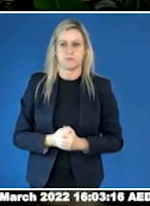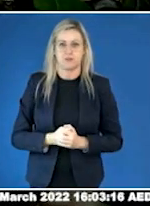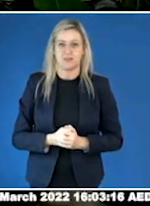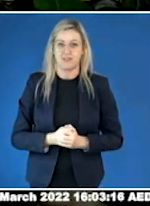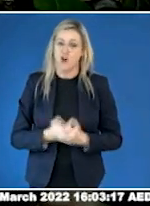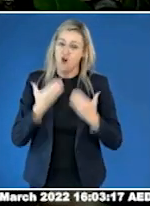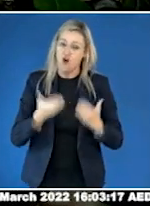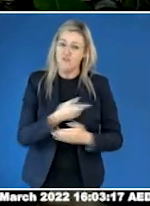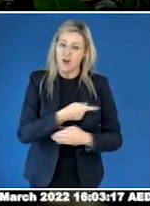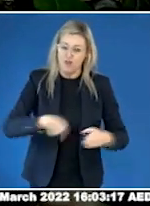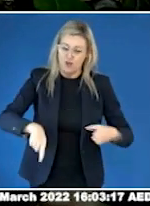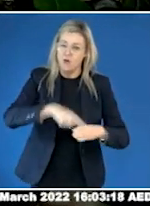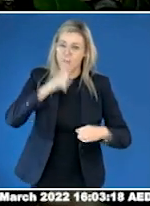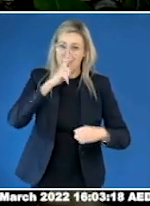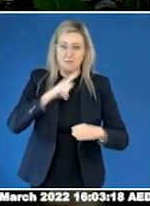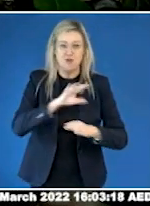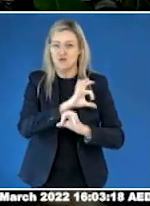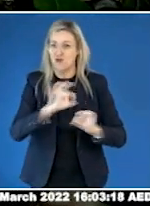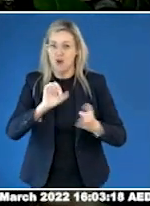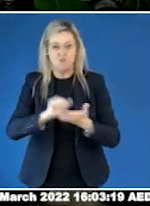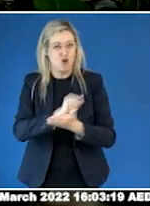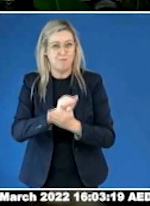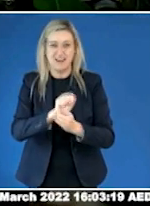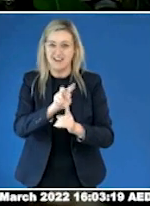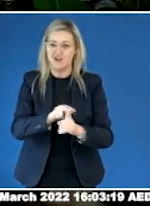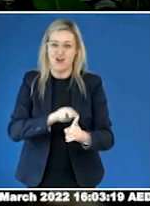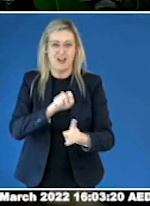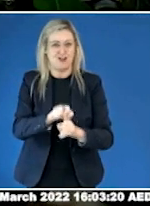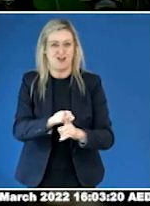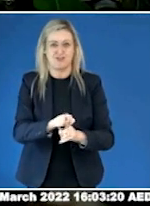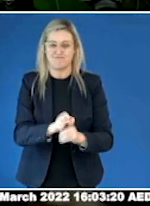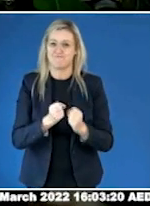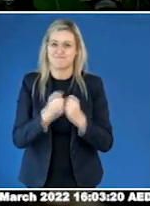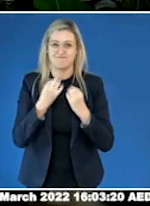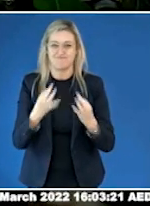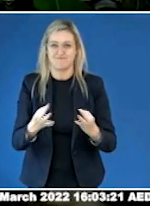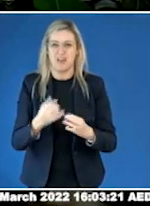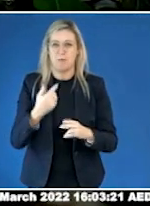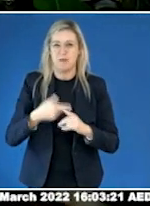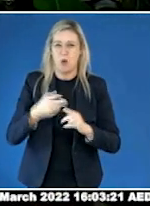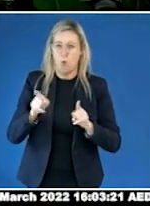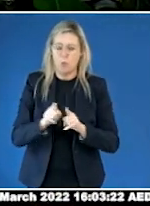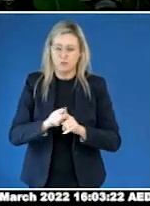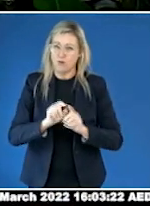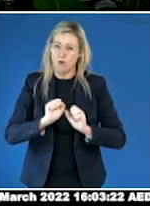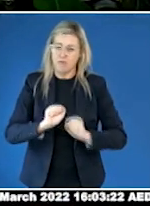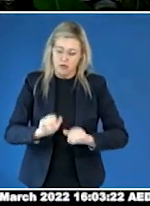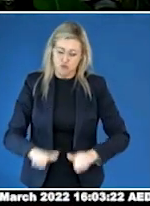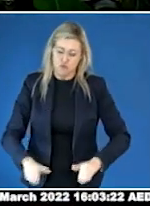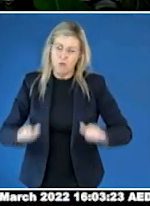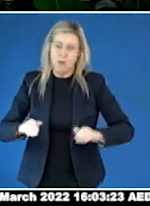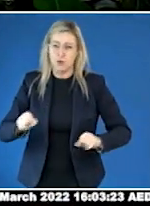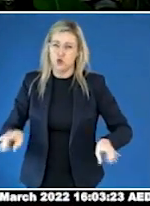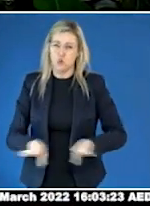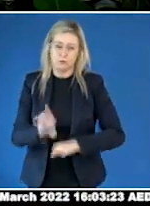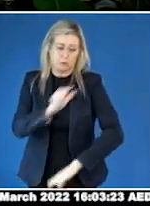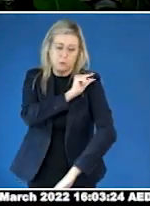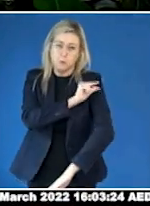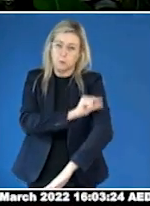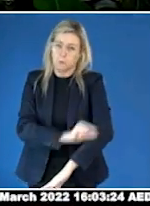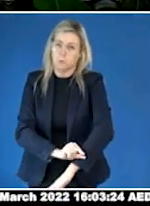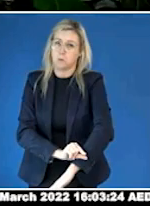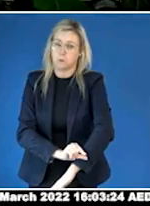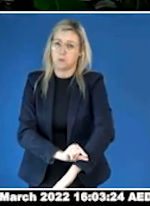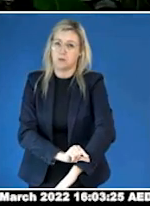diagnosed, as I said, as I said, and have a lifetime experience of low self-esteem. And that's where we see